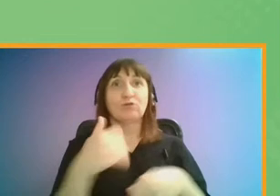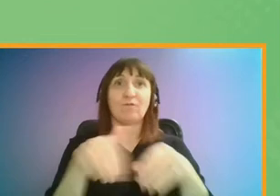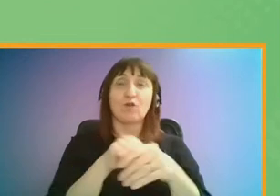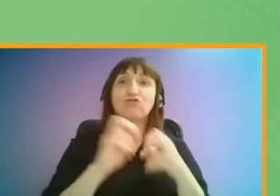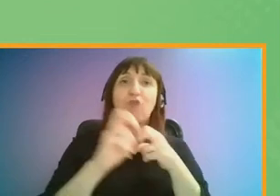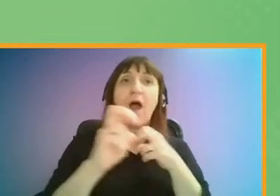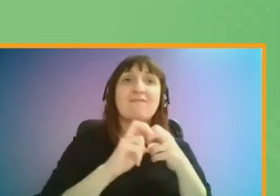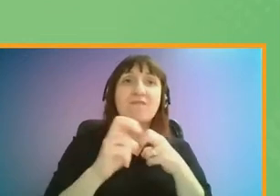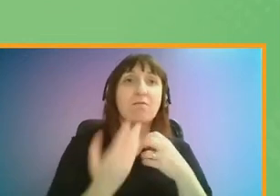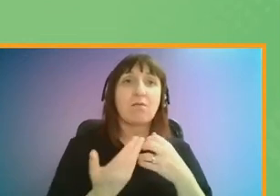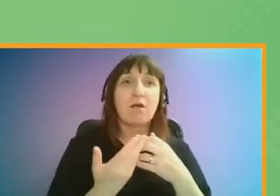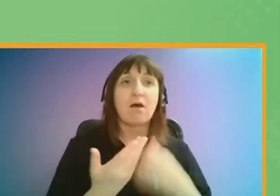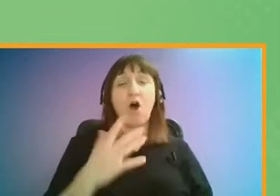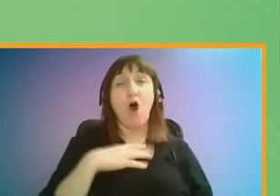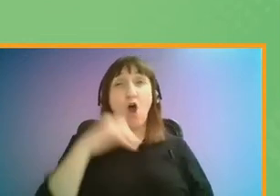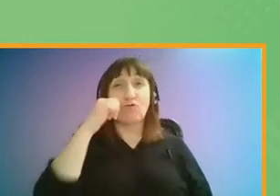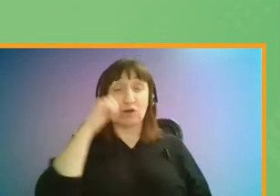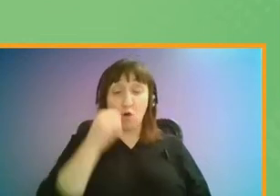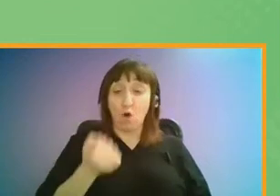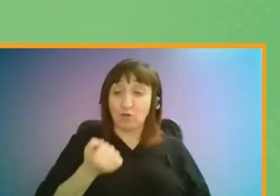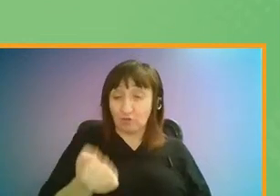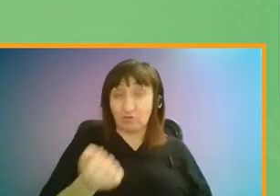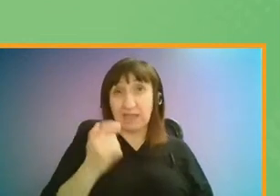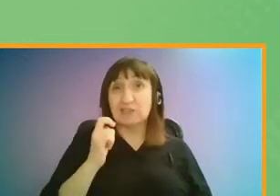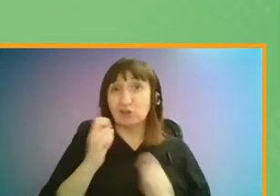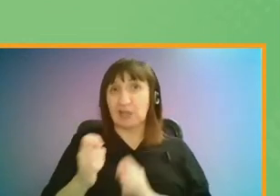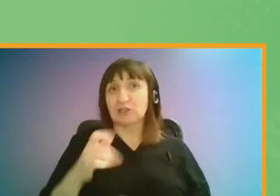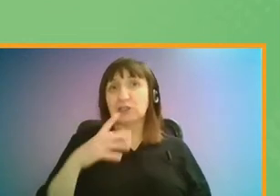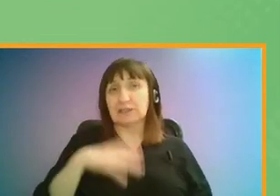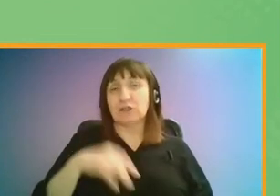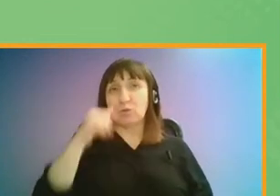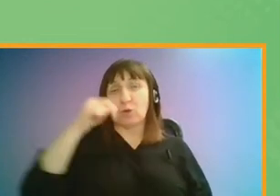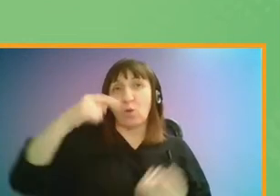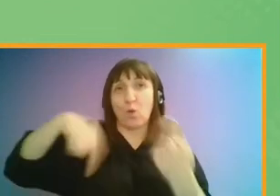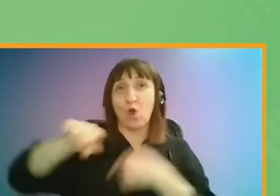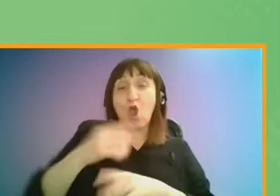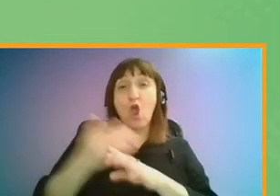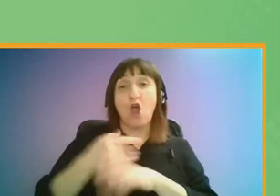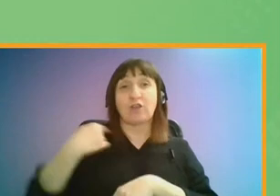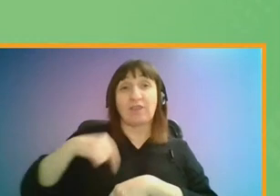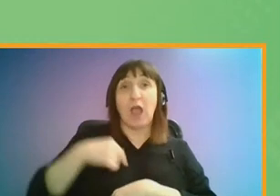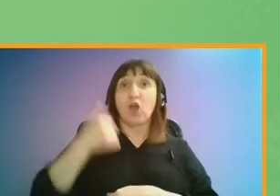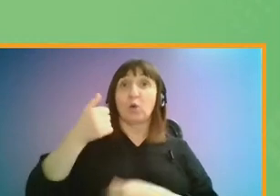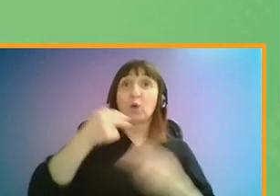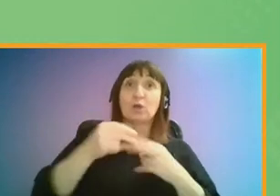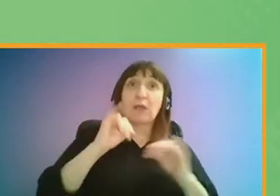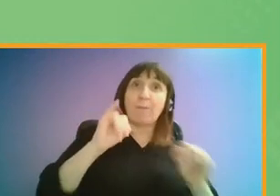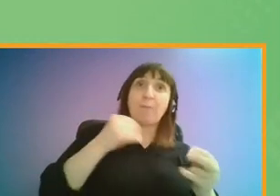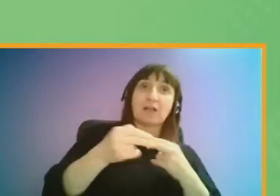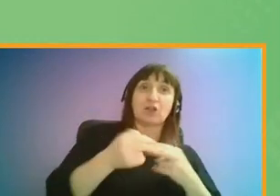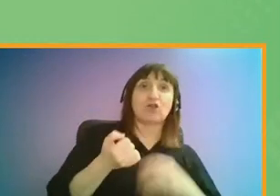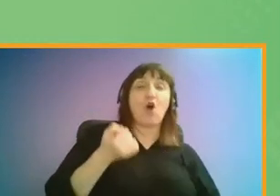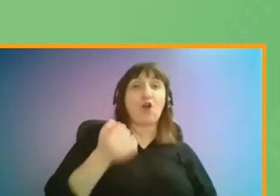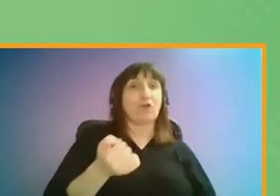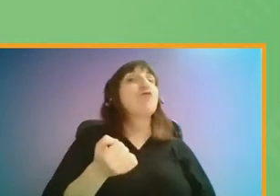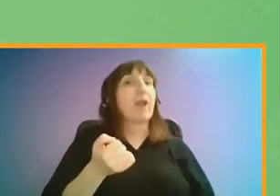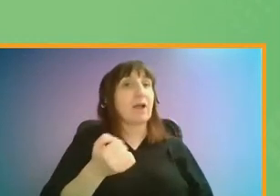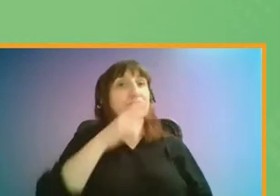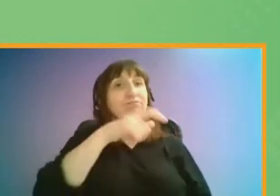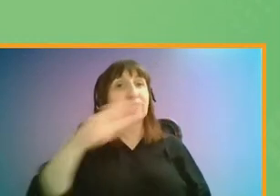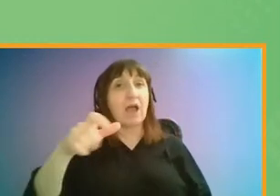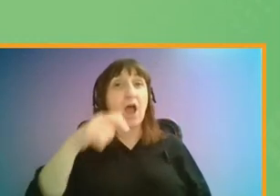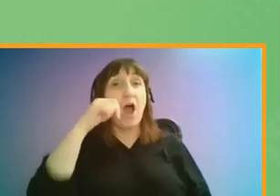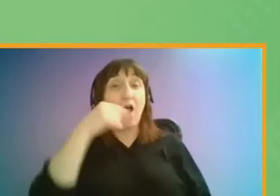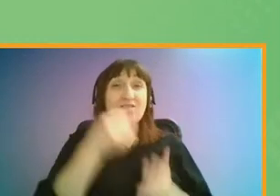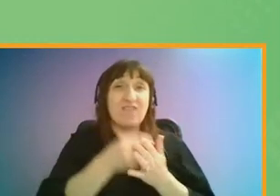There is already recognition within the rail industry that change is needed. Earlier this week, we had both good news and bad news on the rail passenger front. Whilst